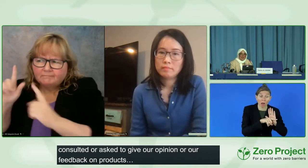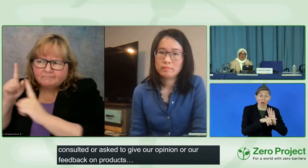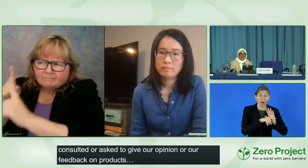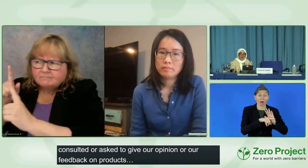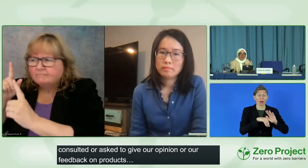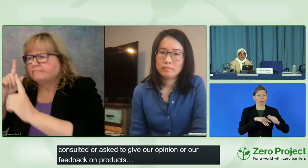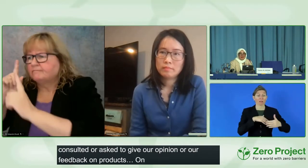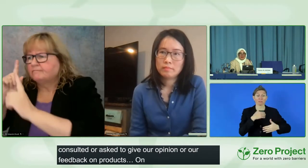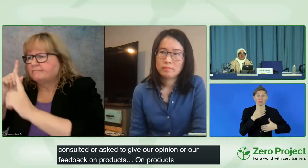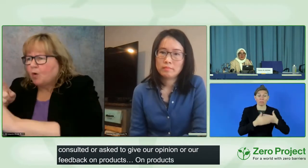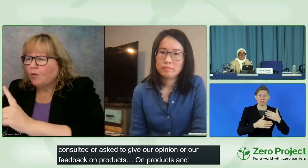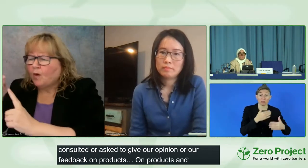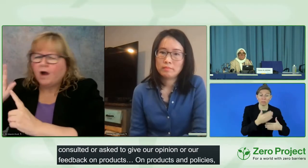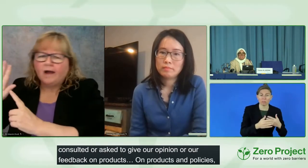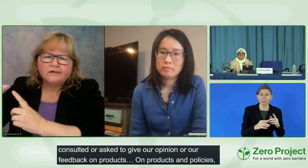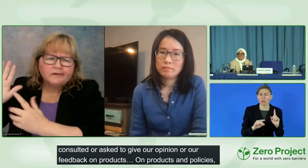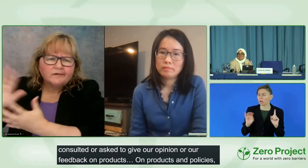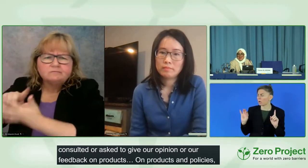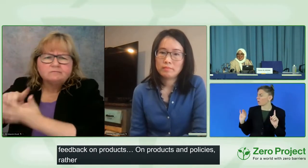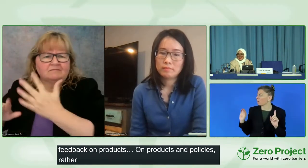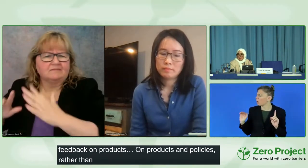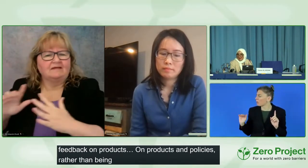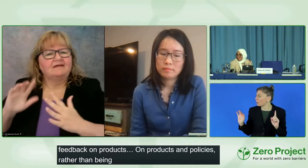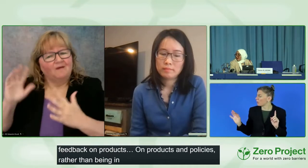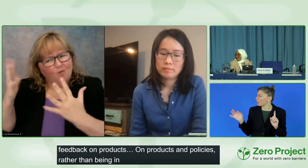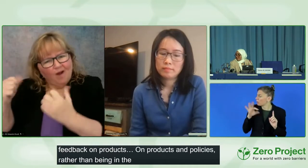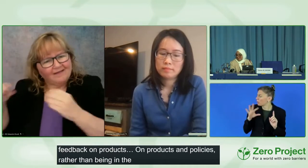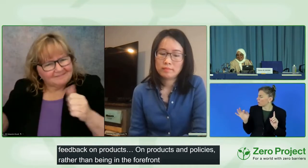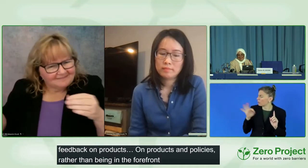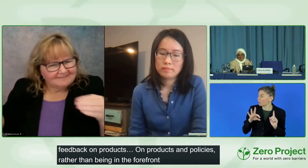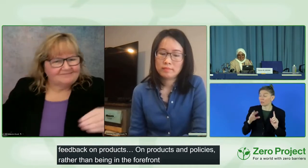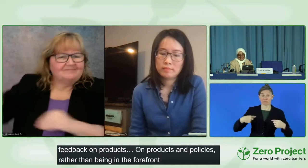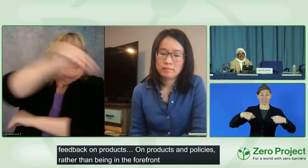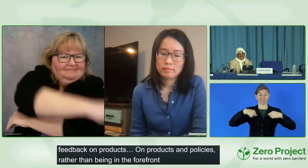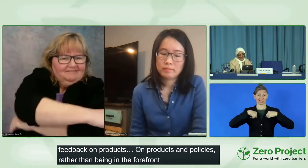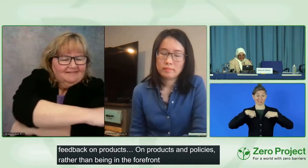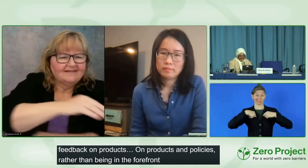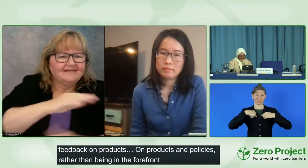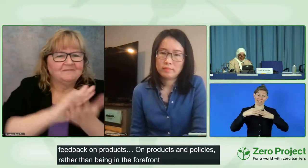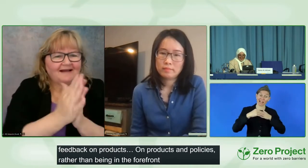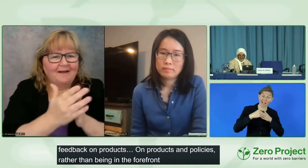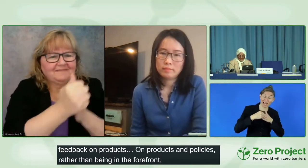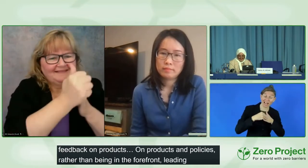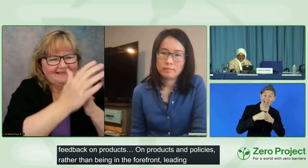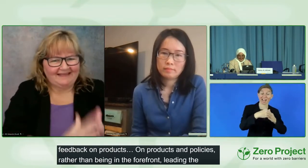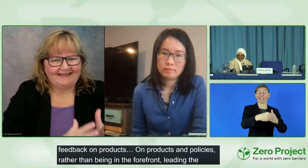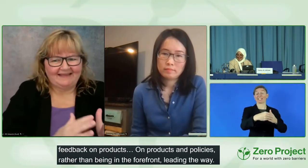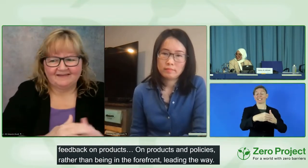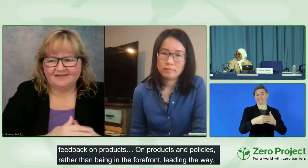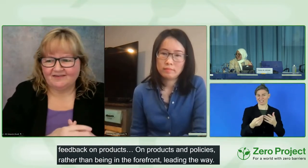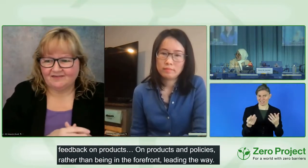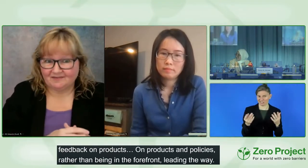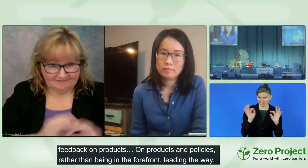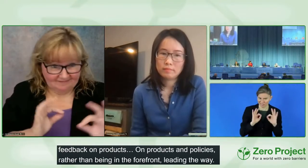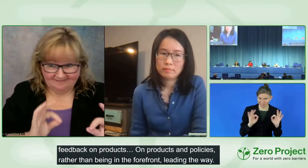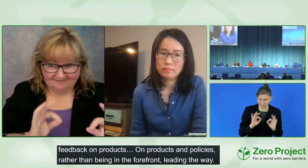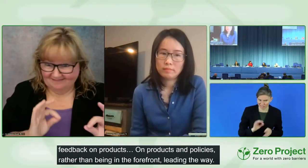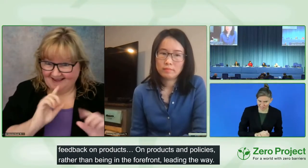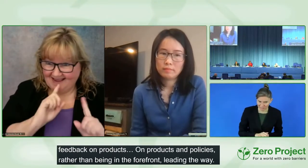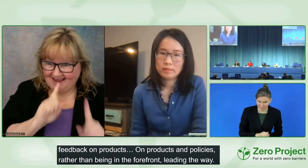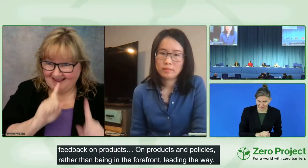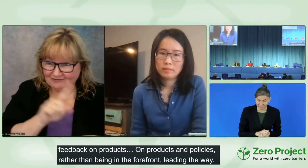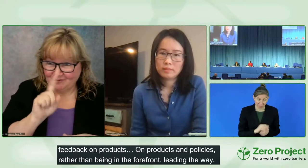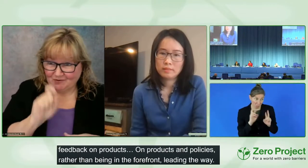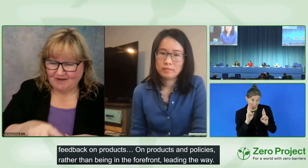leading the way. And I hope I answered your question. You answered it beautifully. And I know